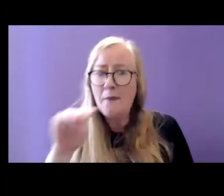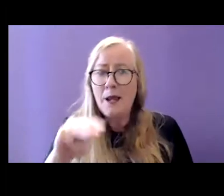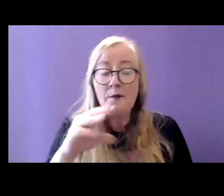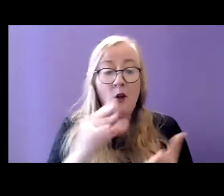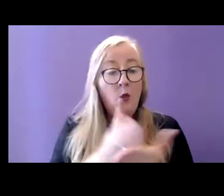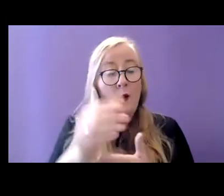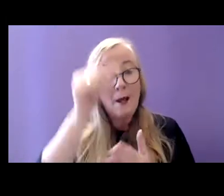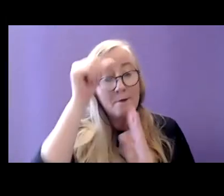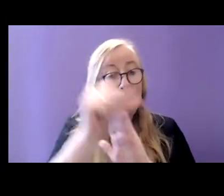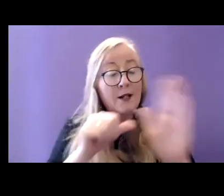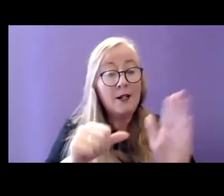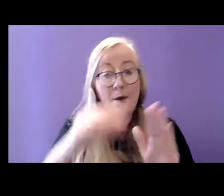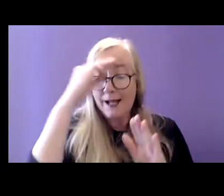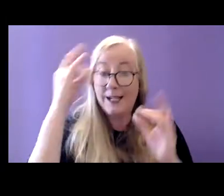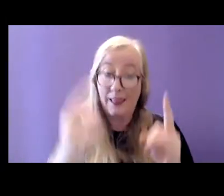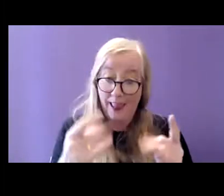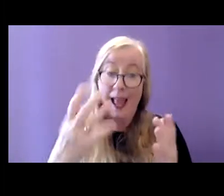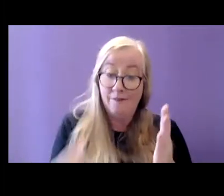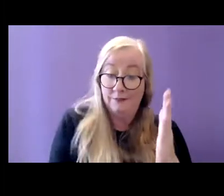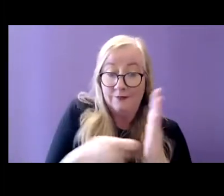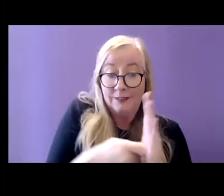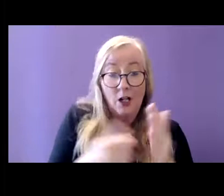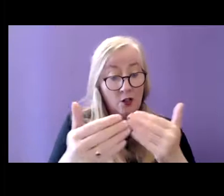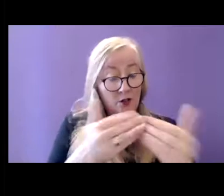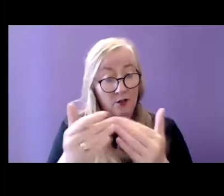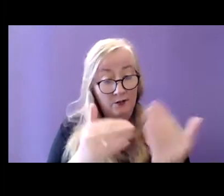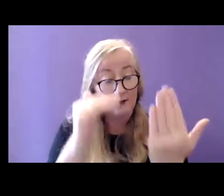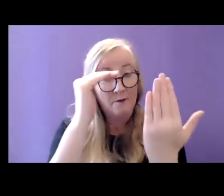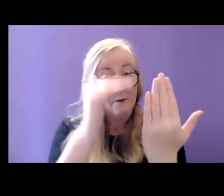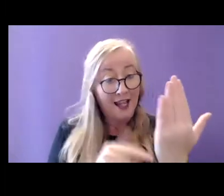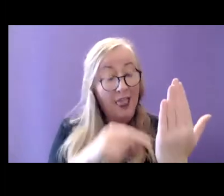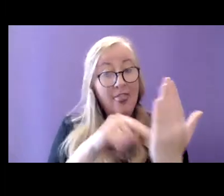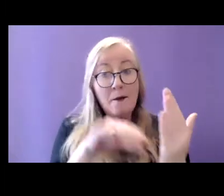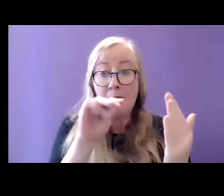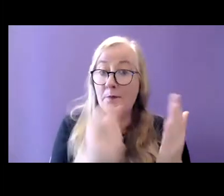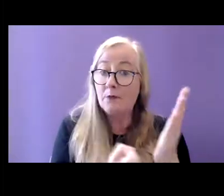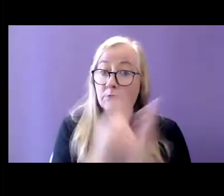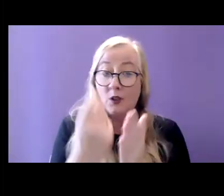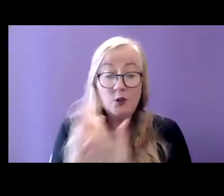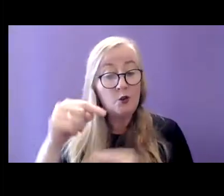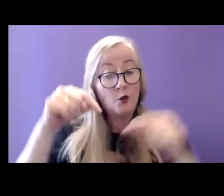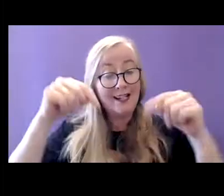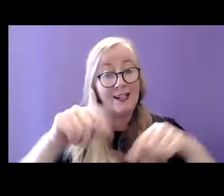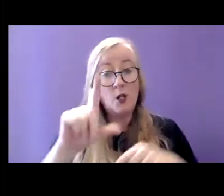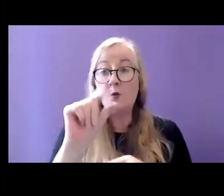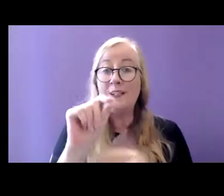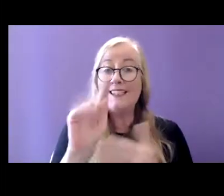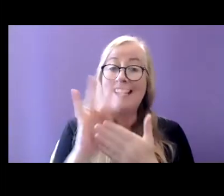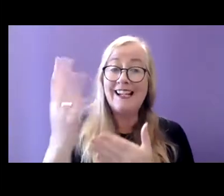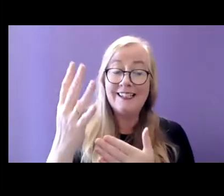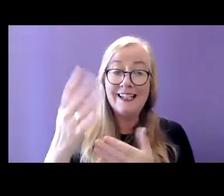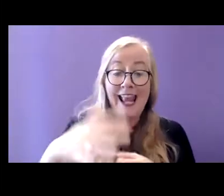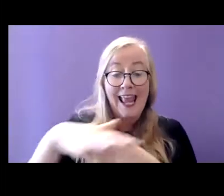difficulties was devised to address some of the issues that may arise. In 2019, the early intervention